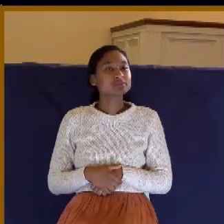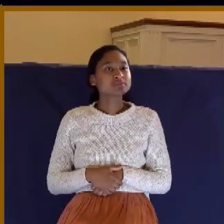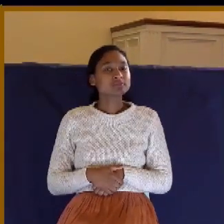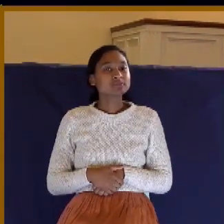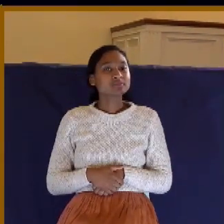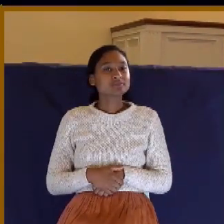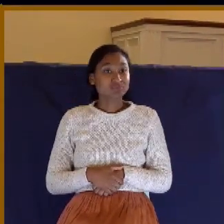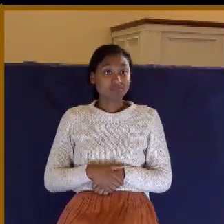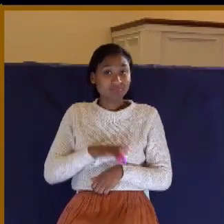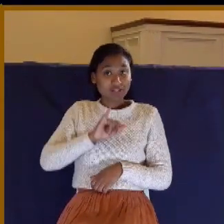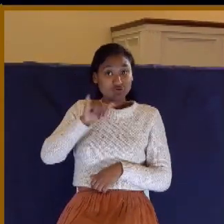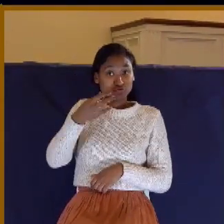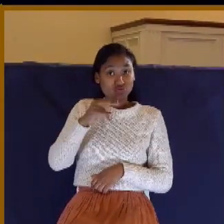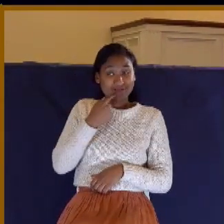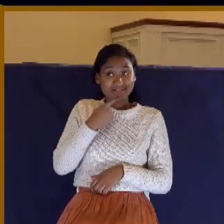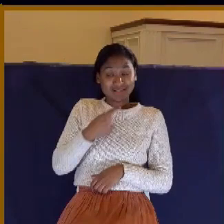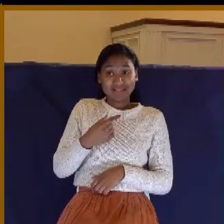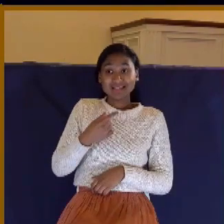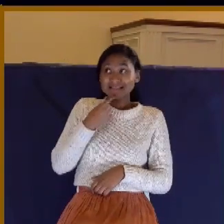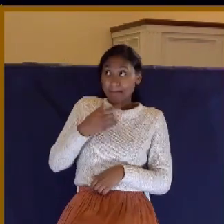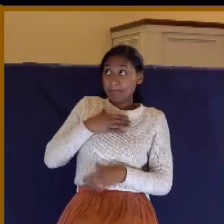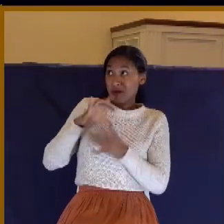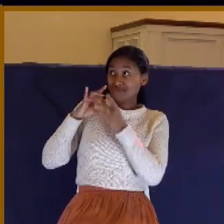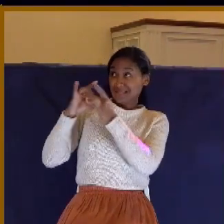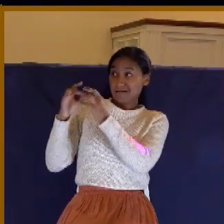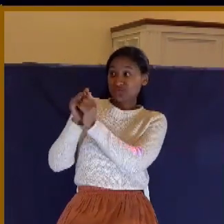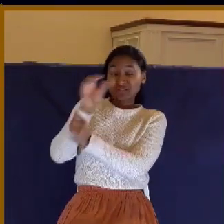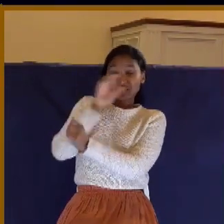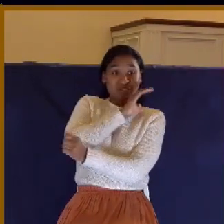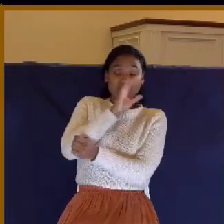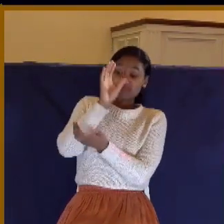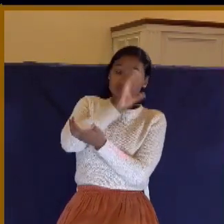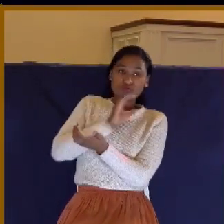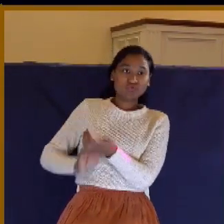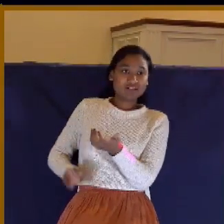This is what John said. John said, My relationship to Jesus is the greatest thing.